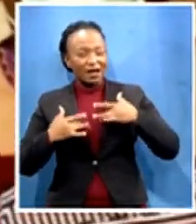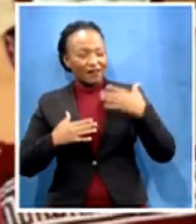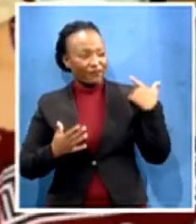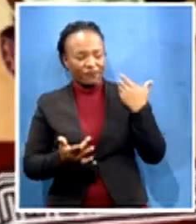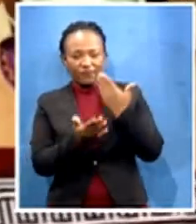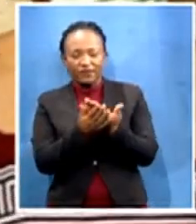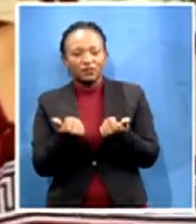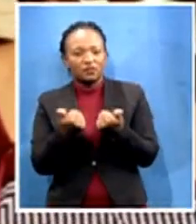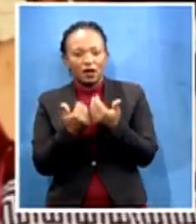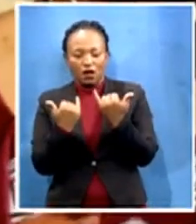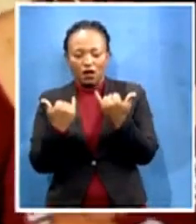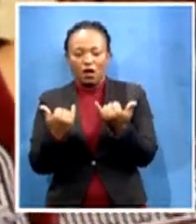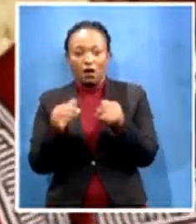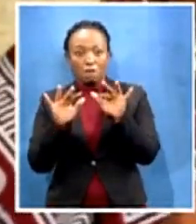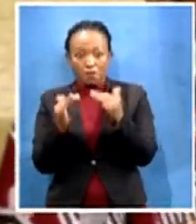today.